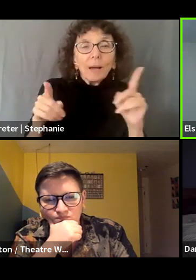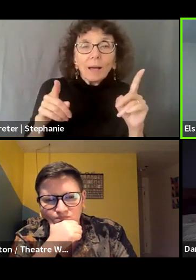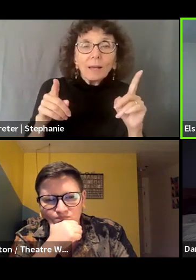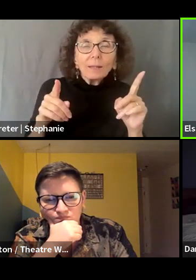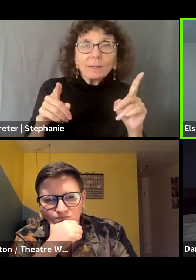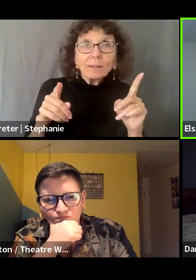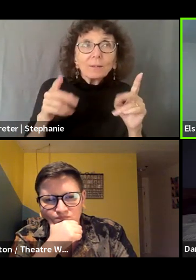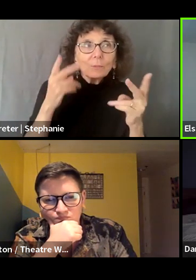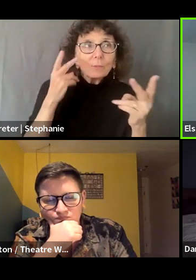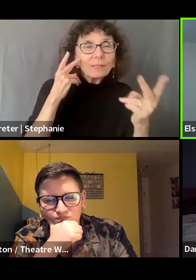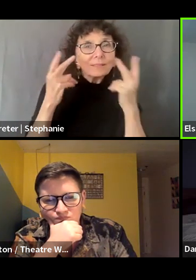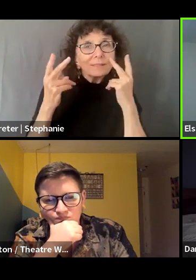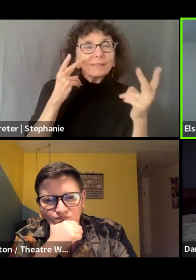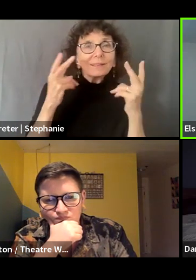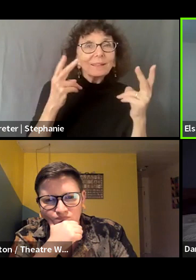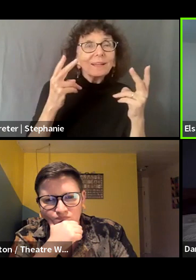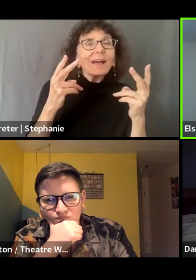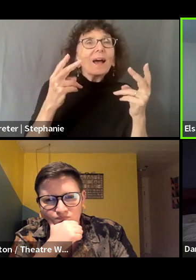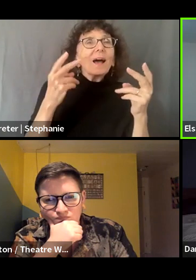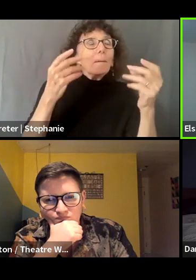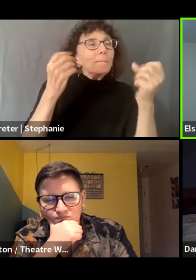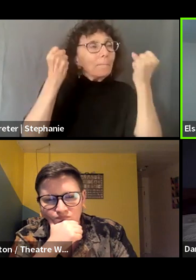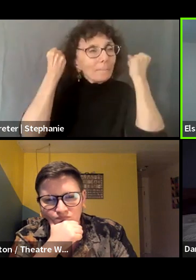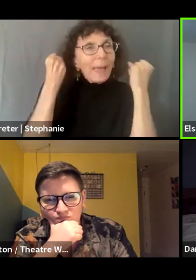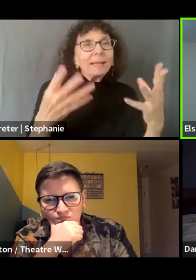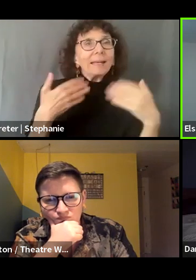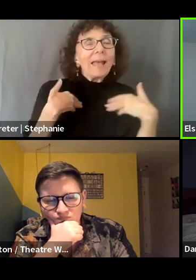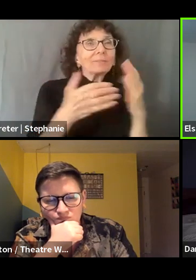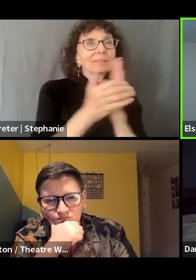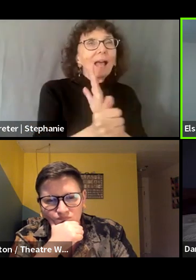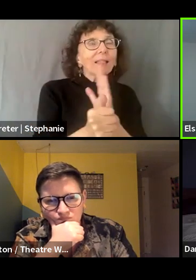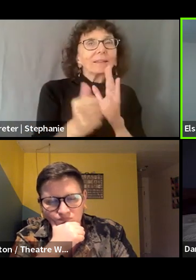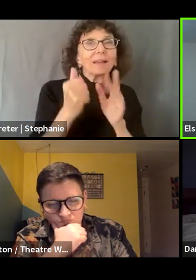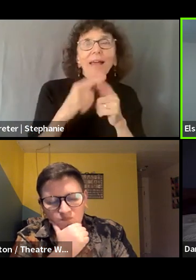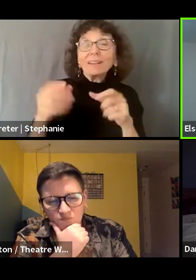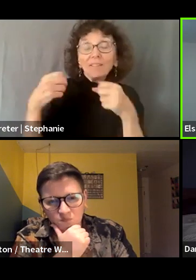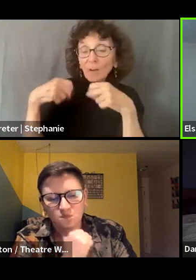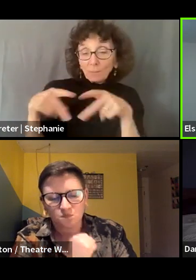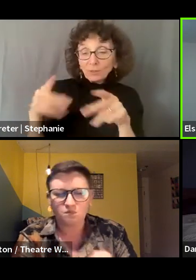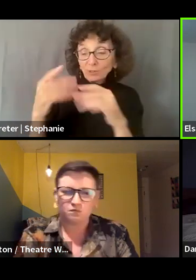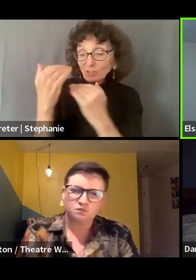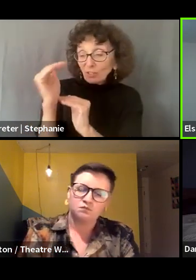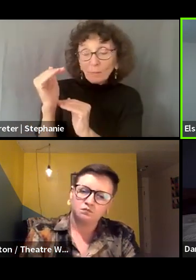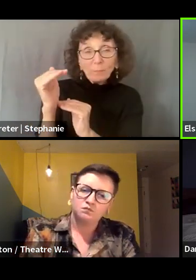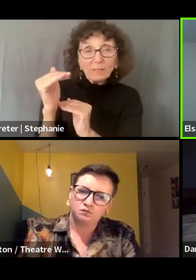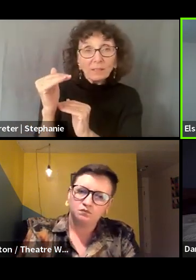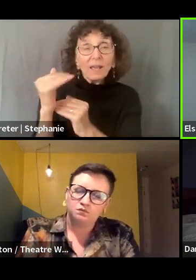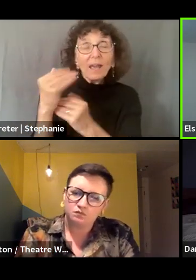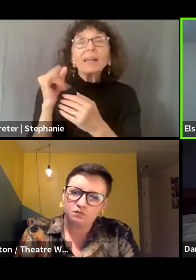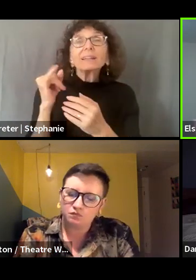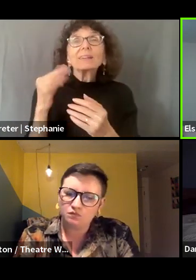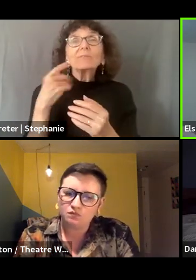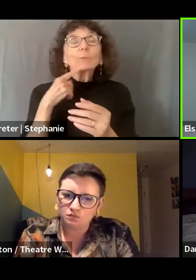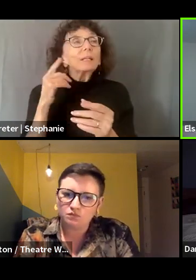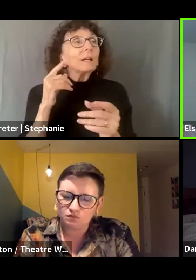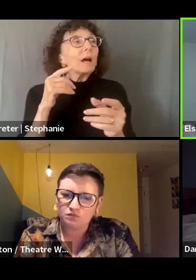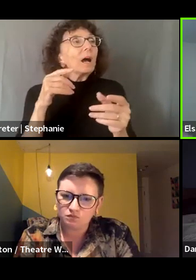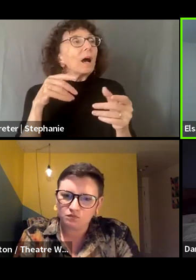than opportunity. And if we're only giving these opportunities to a certain type of person, you know,